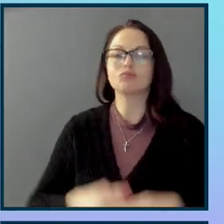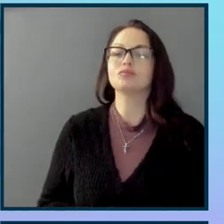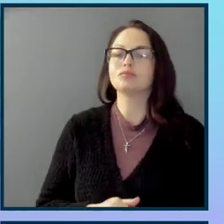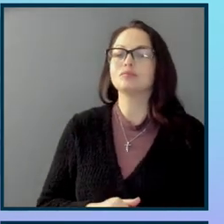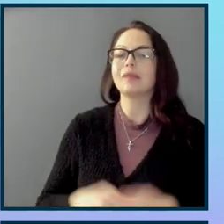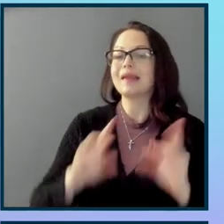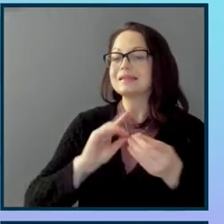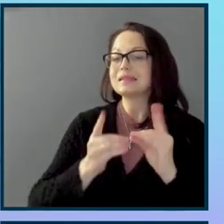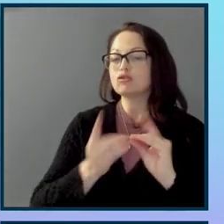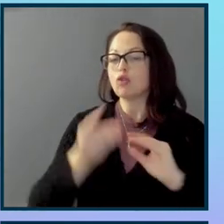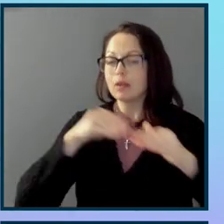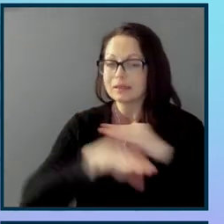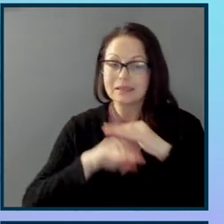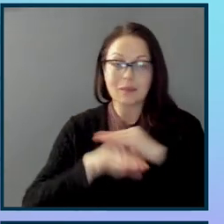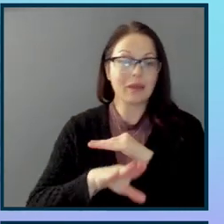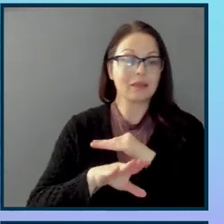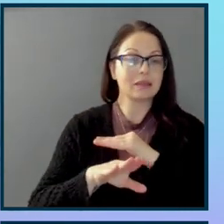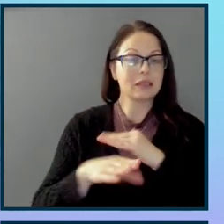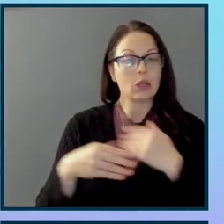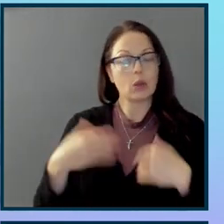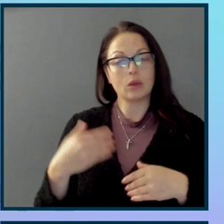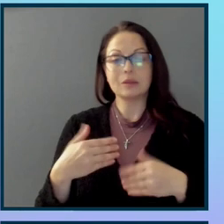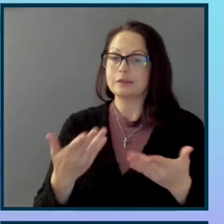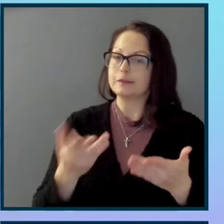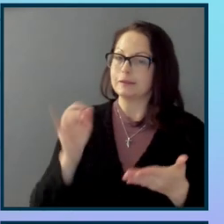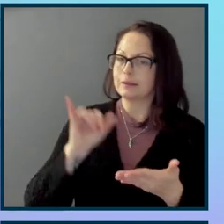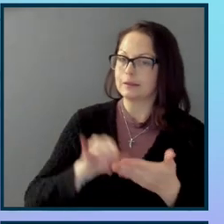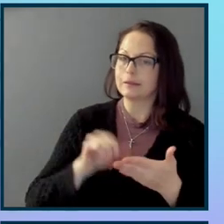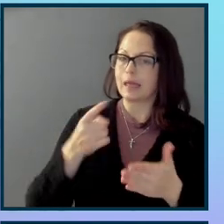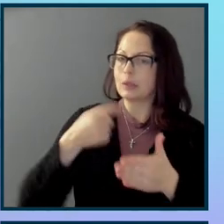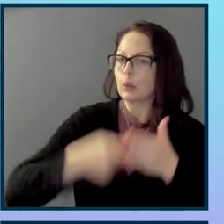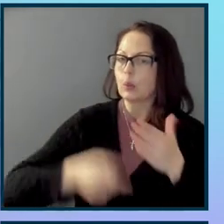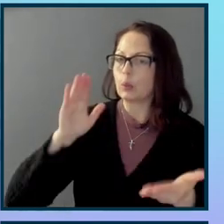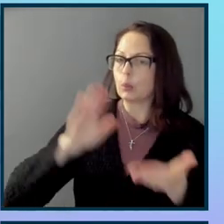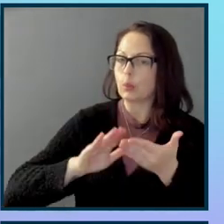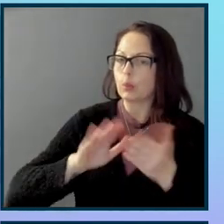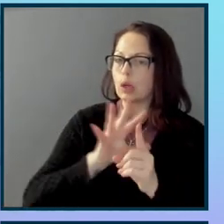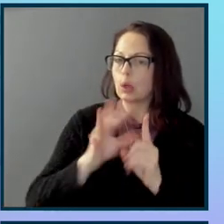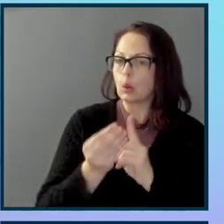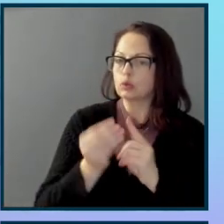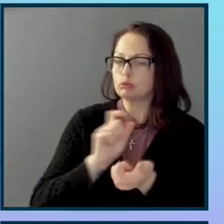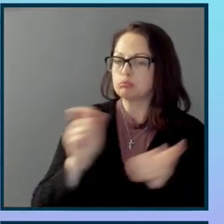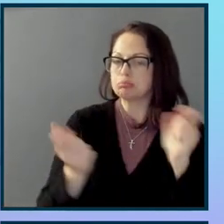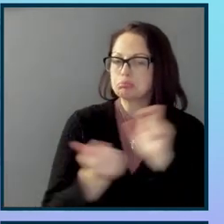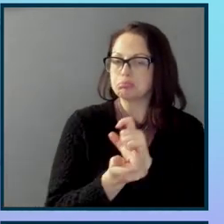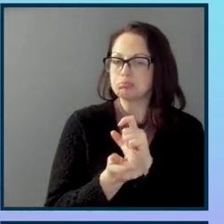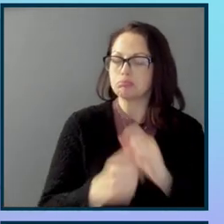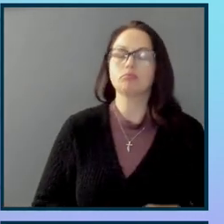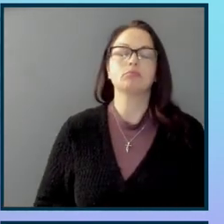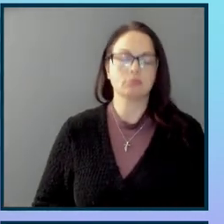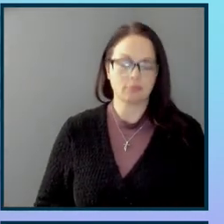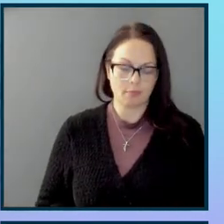accessibility is a very cross-cutting culture change we have found. It